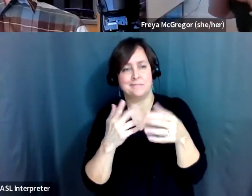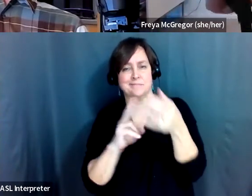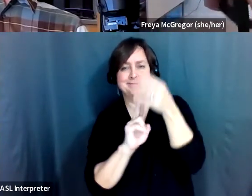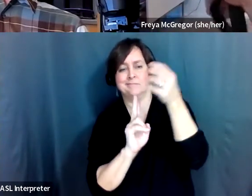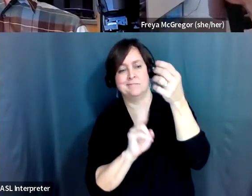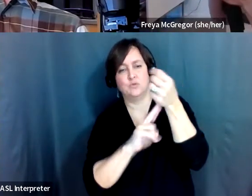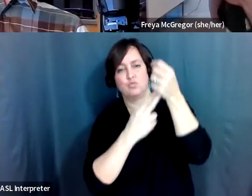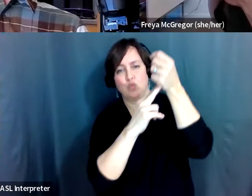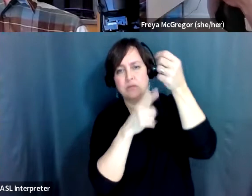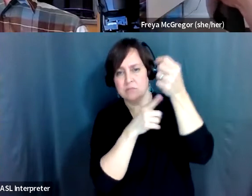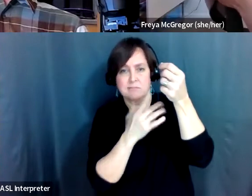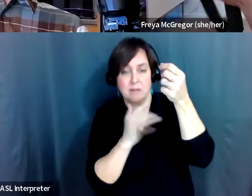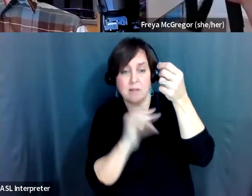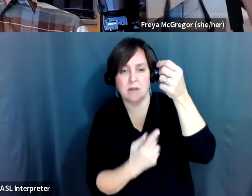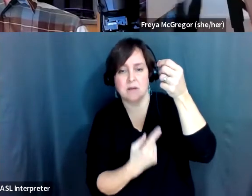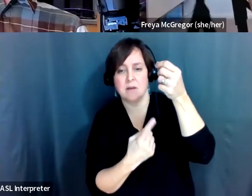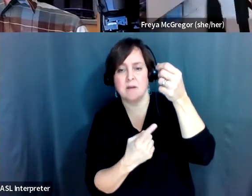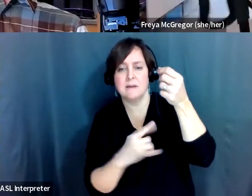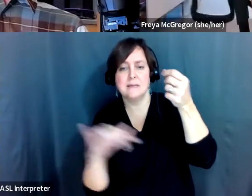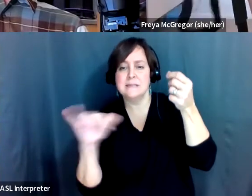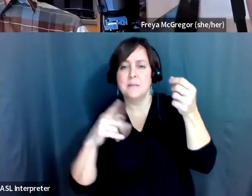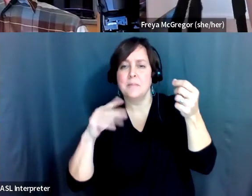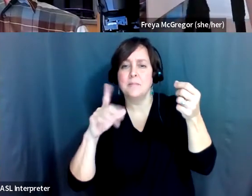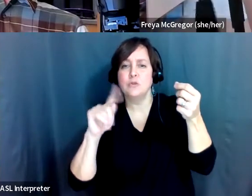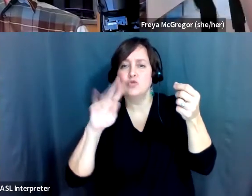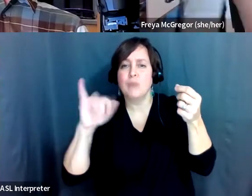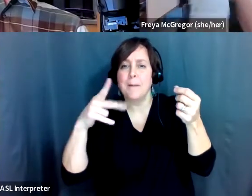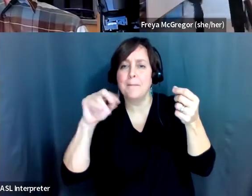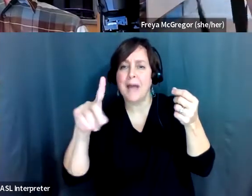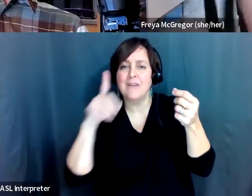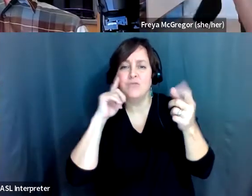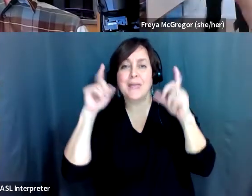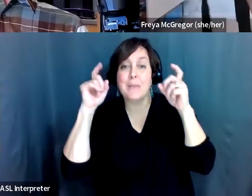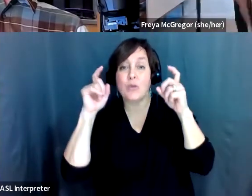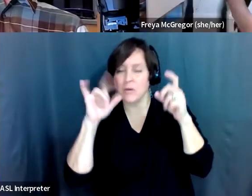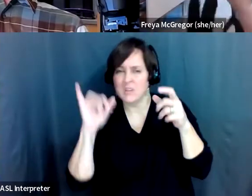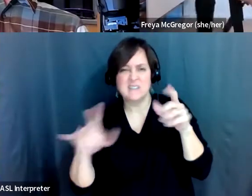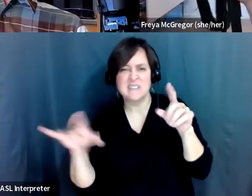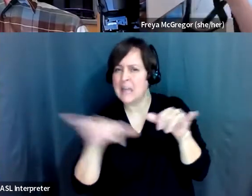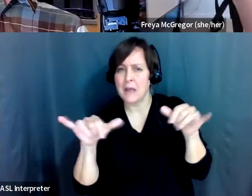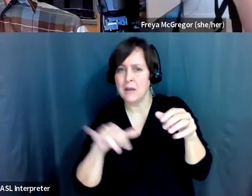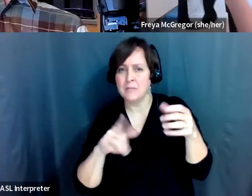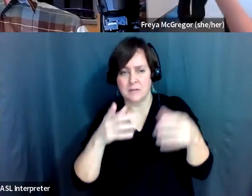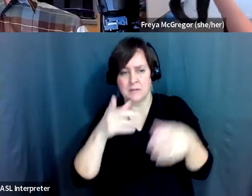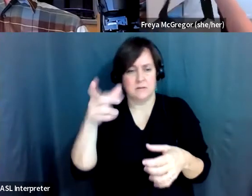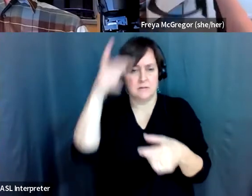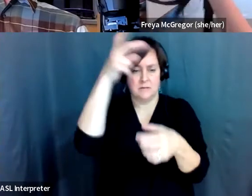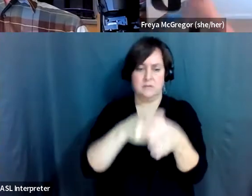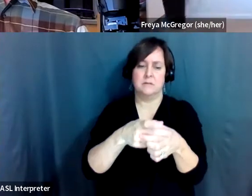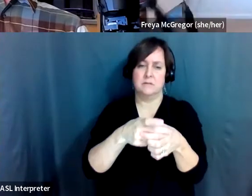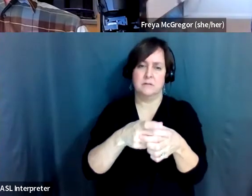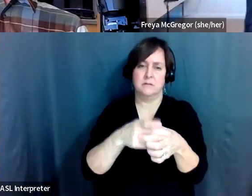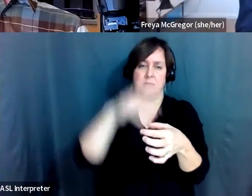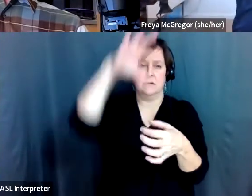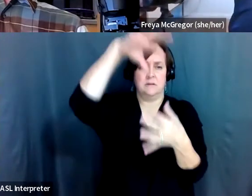screw, that, that a monopod or a tripod has. So, this is a really